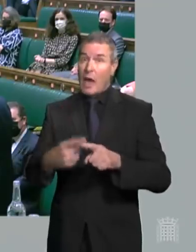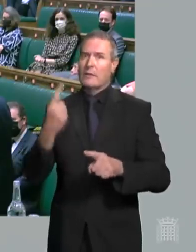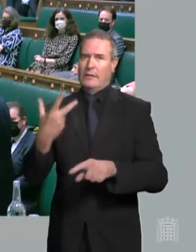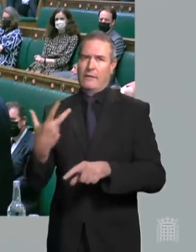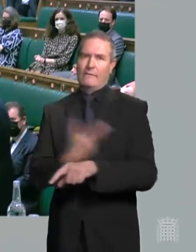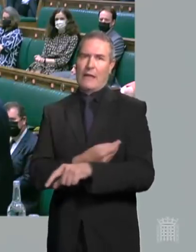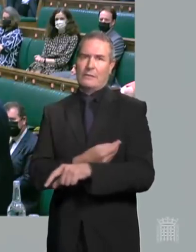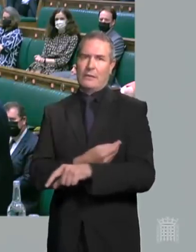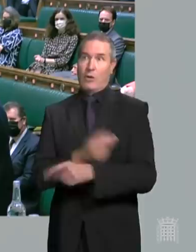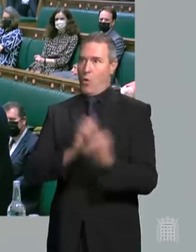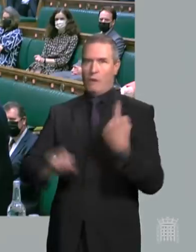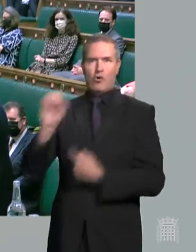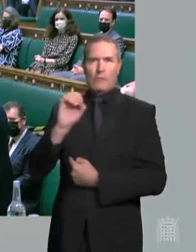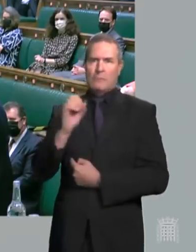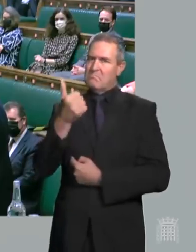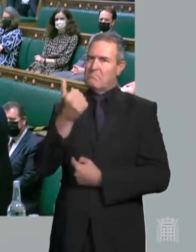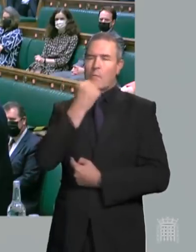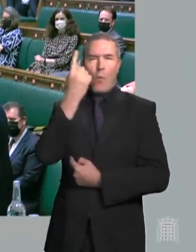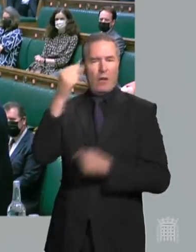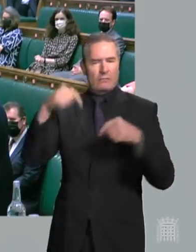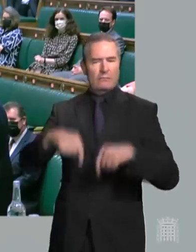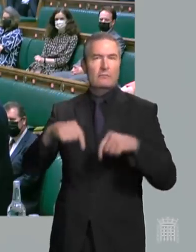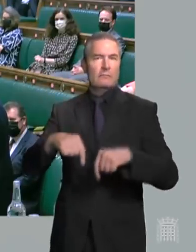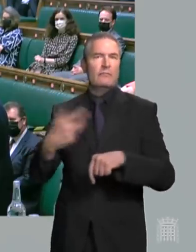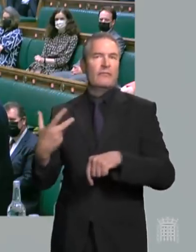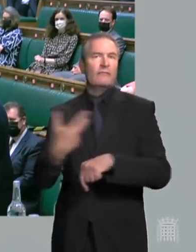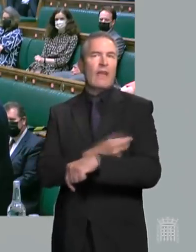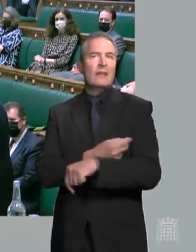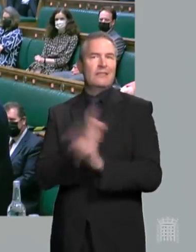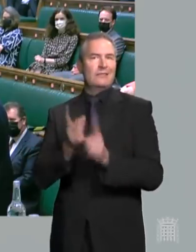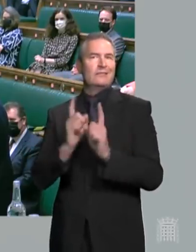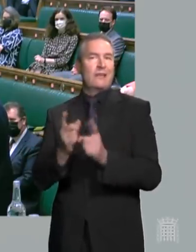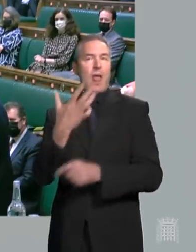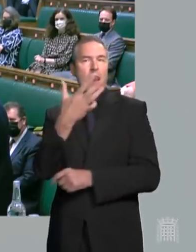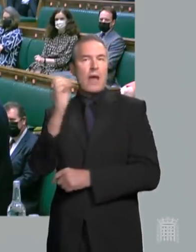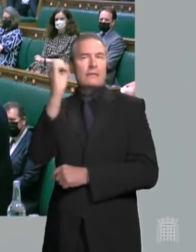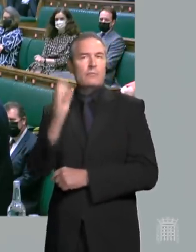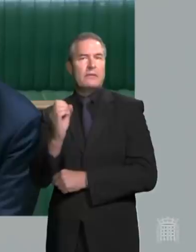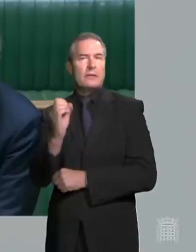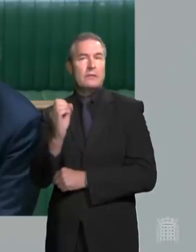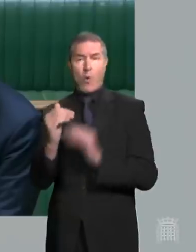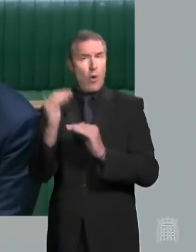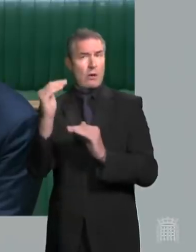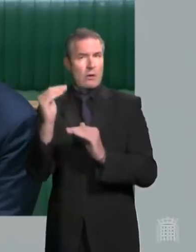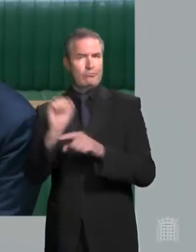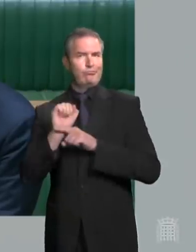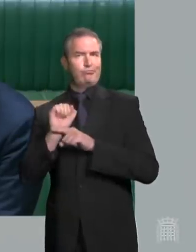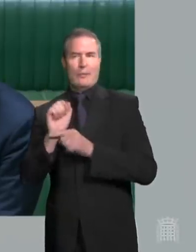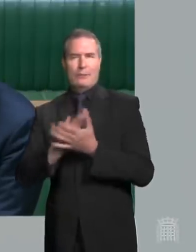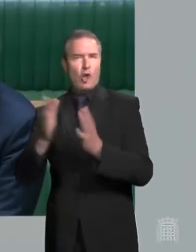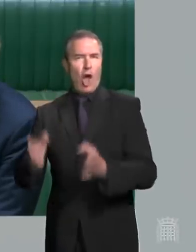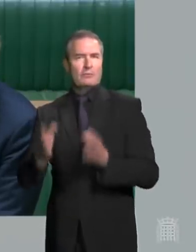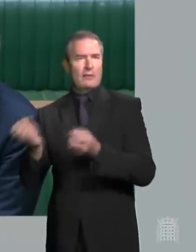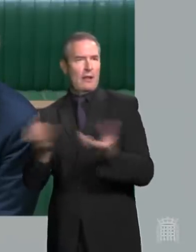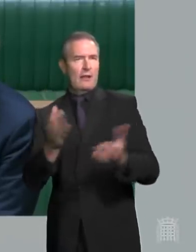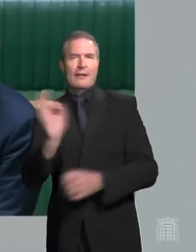anywhere in Europe. The vaccines provide more than 90% protection against hospitalisation, both of